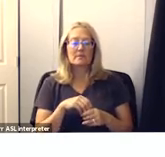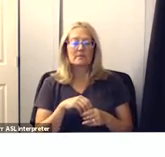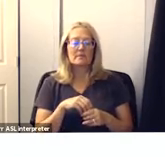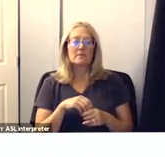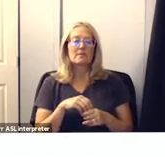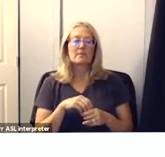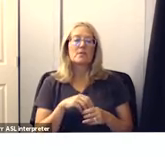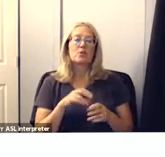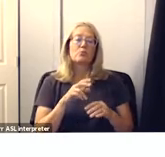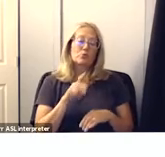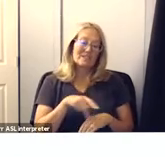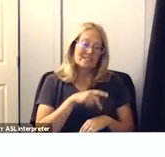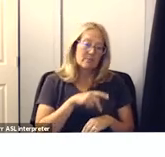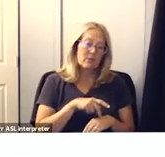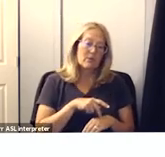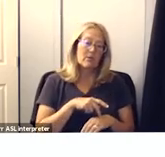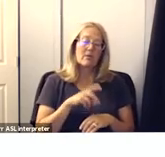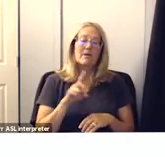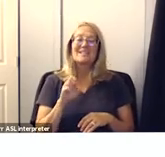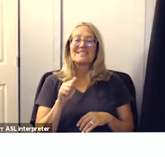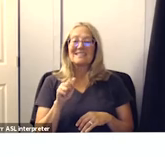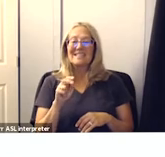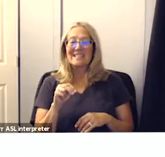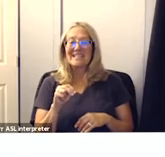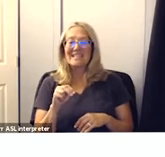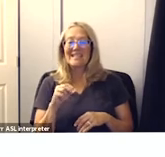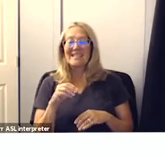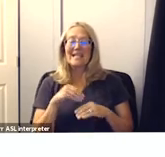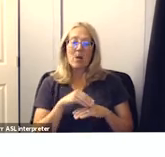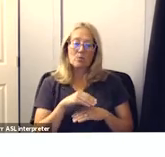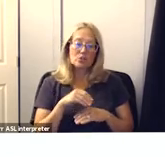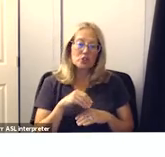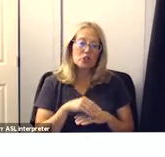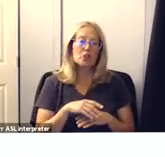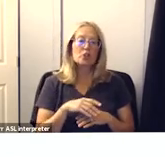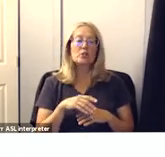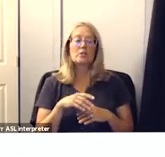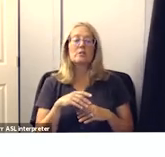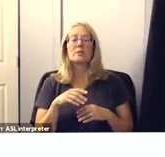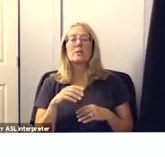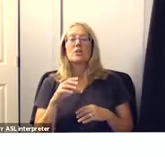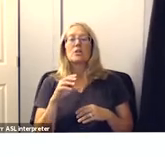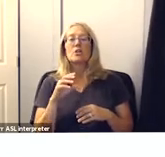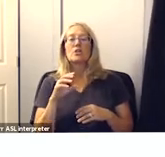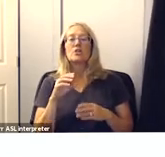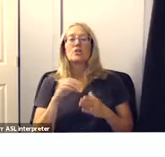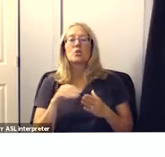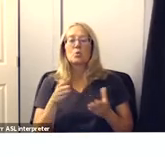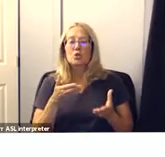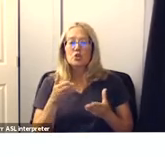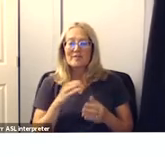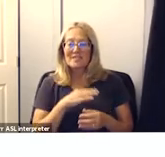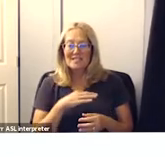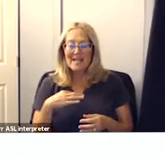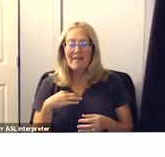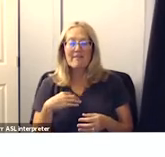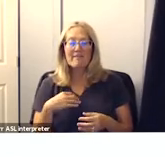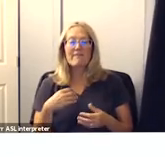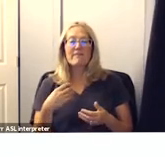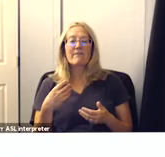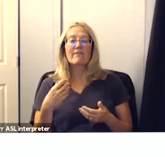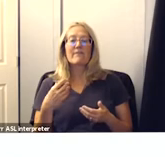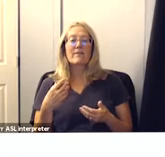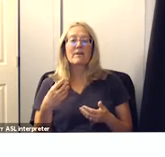principals dean school counselors um student services staff and the work group met